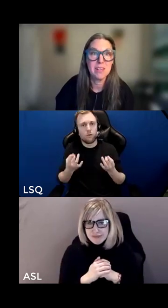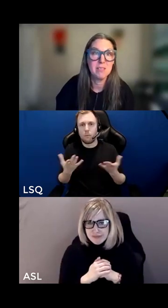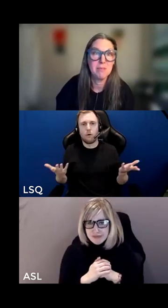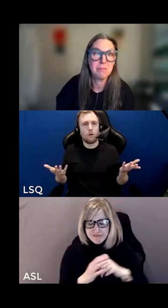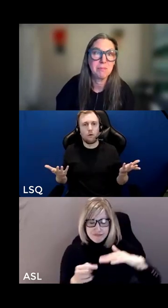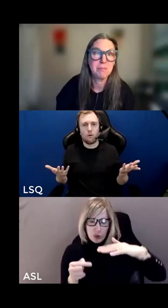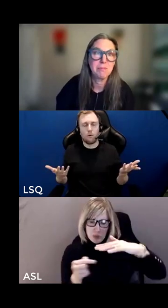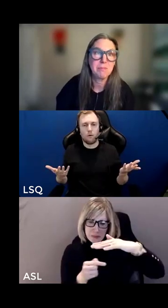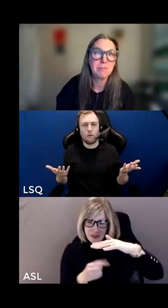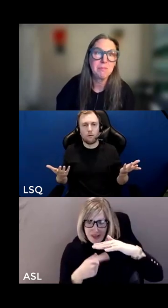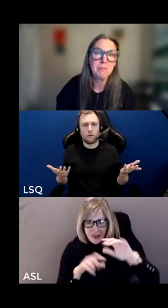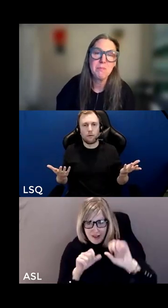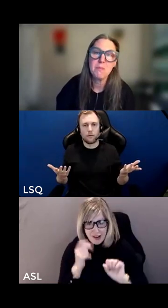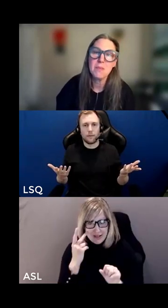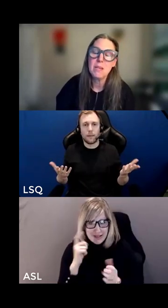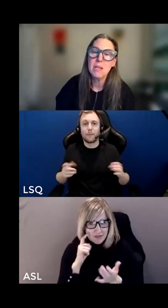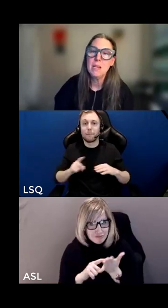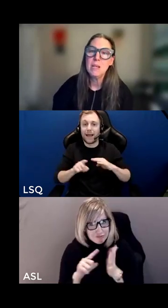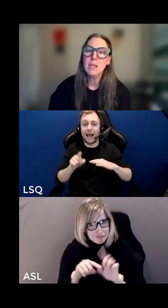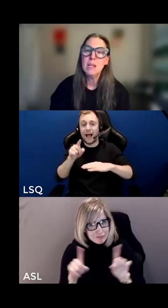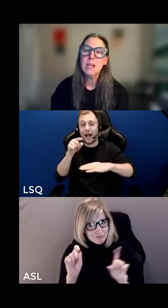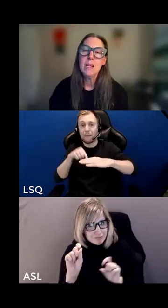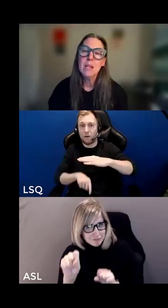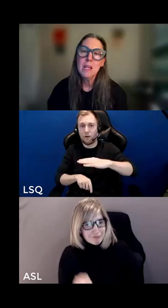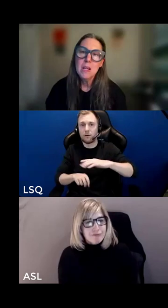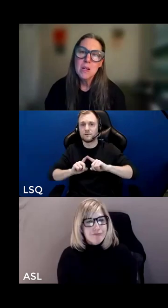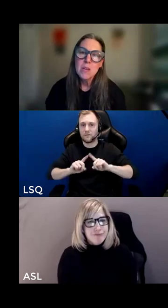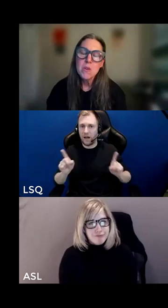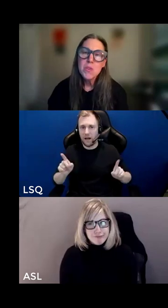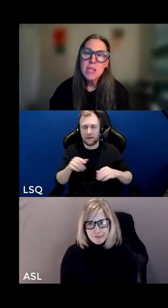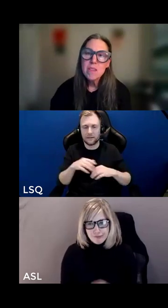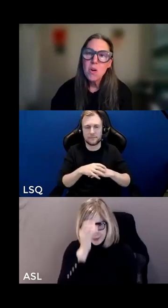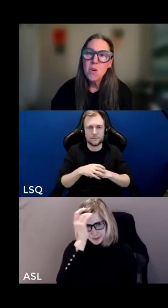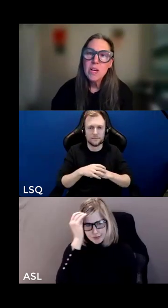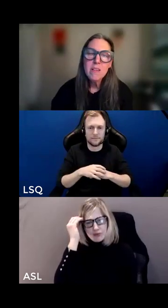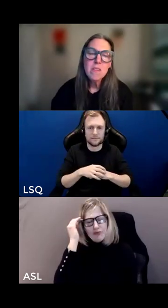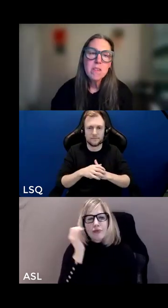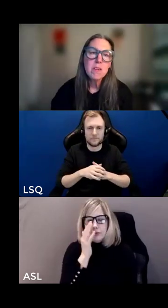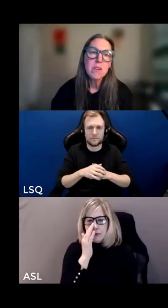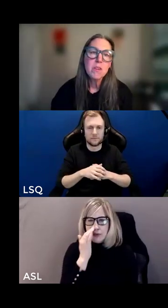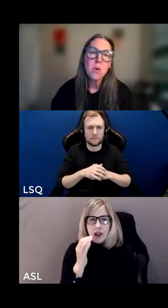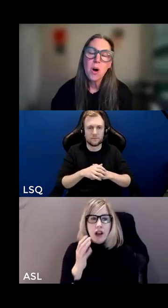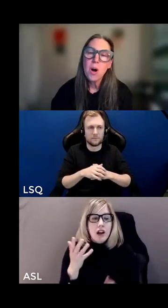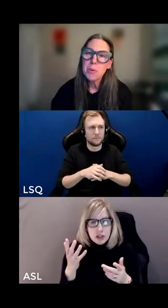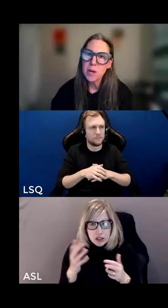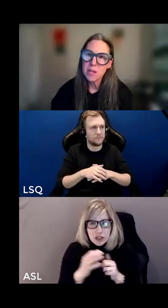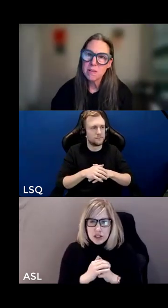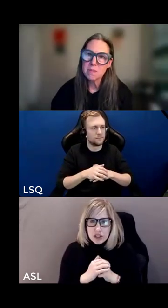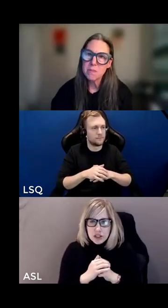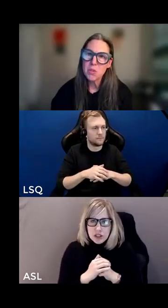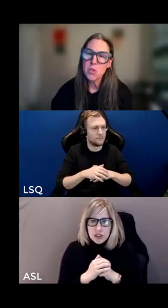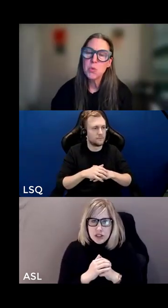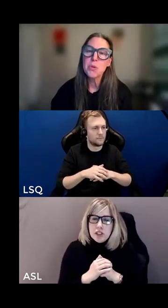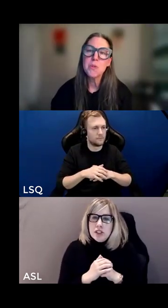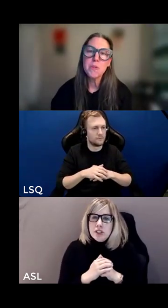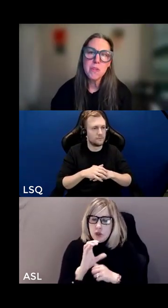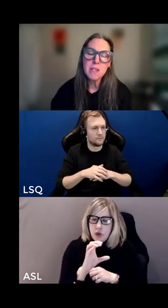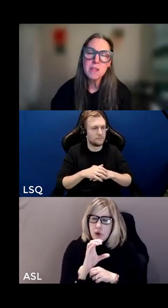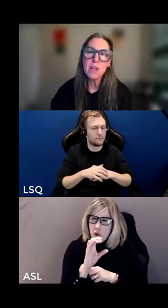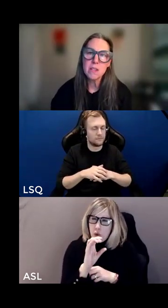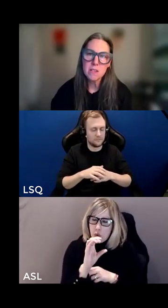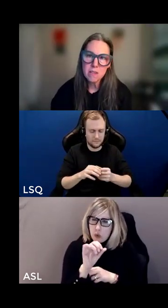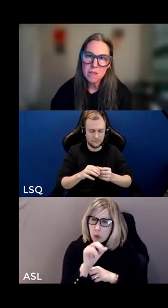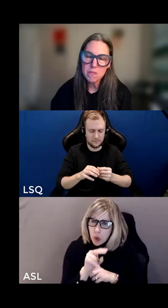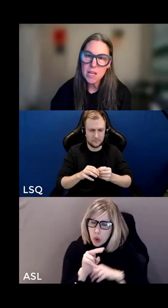these coins operate to produce